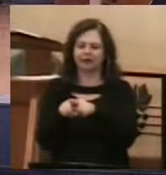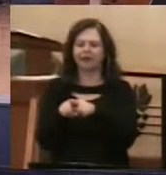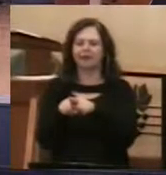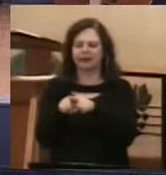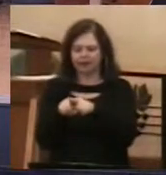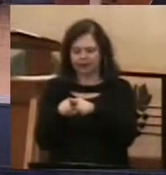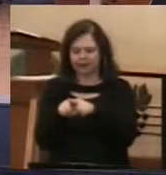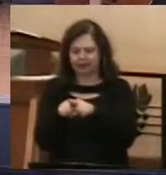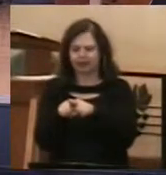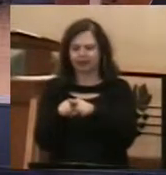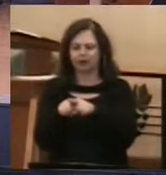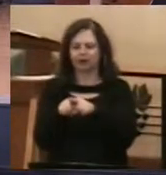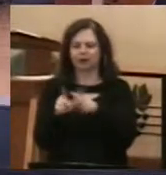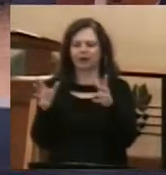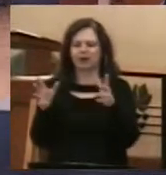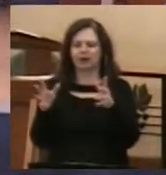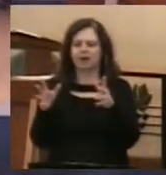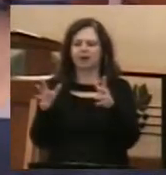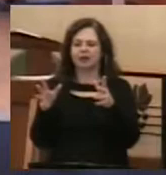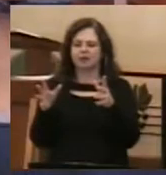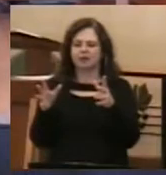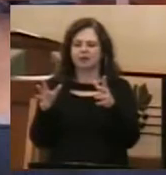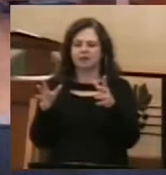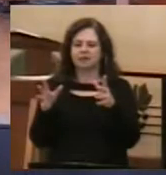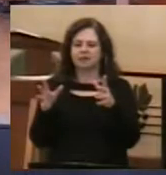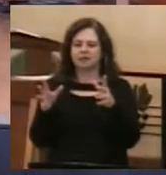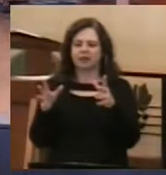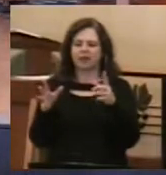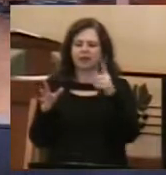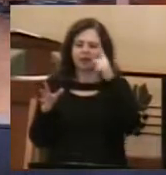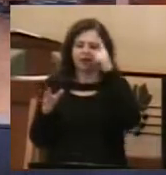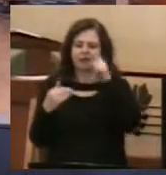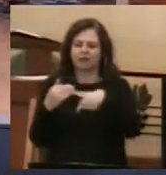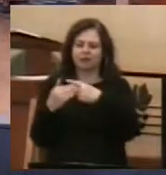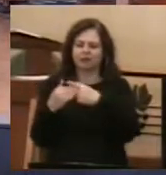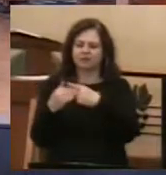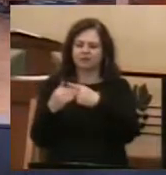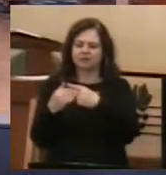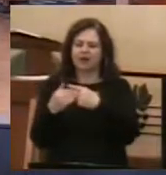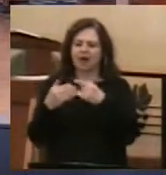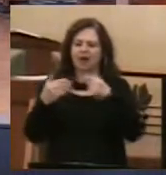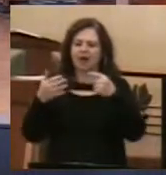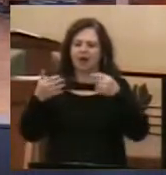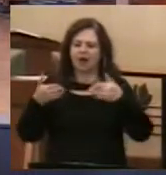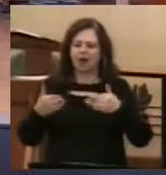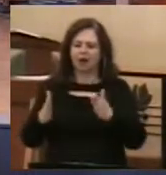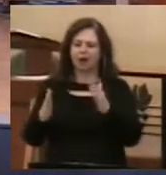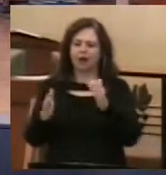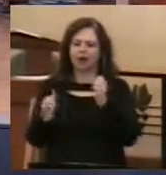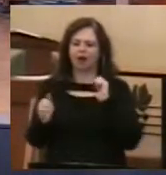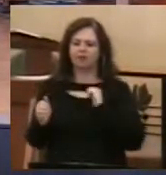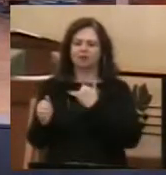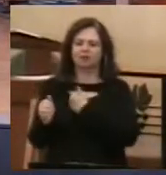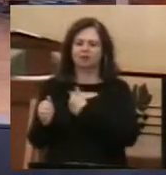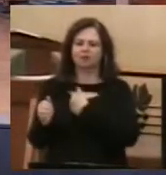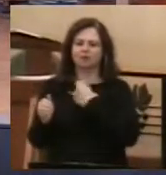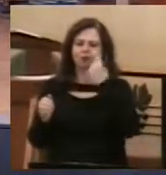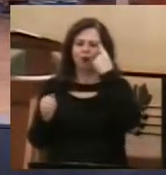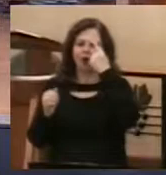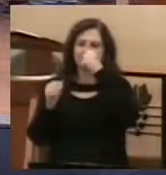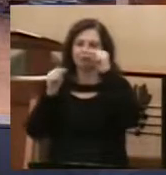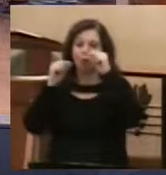nets, to be released from whatever it is that holds us captive, to maybe even have our eyes open to see something